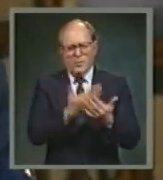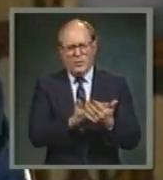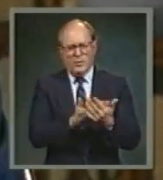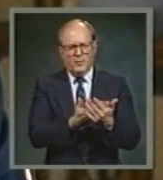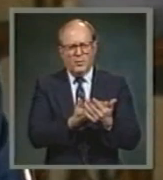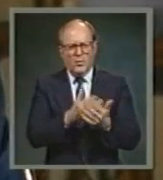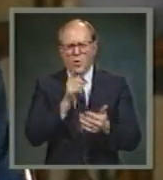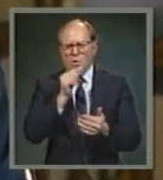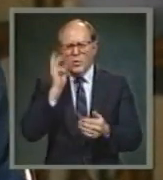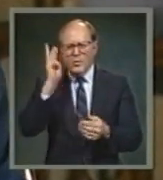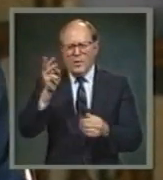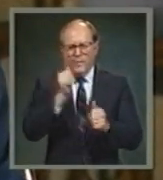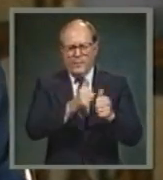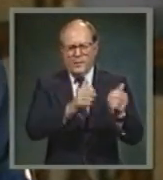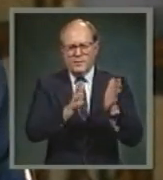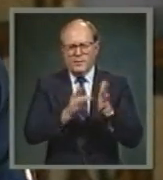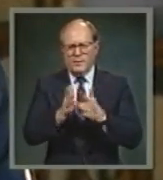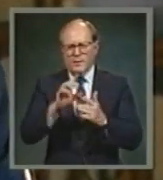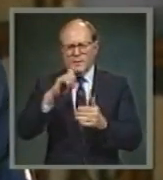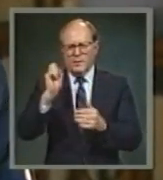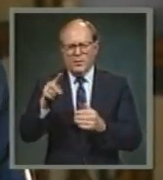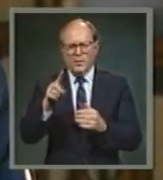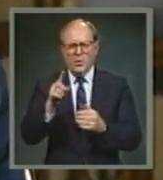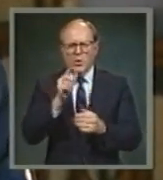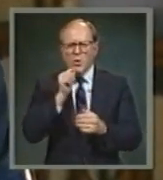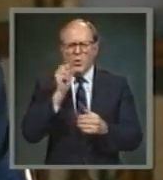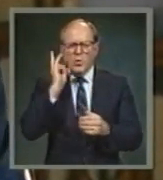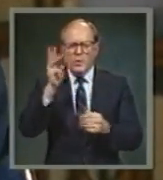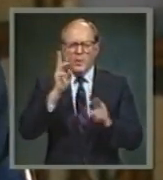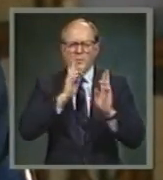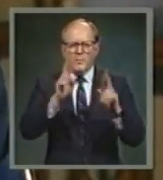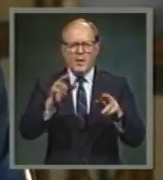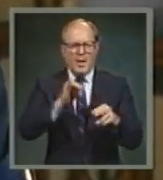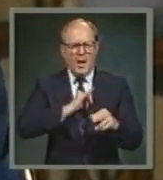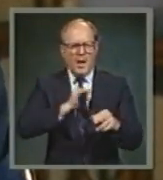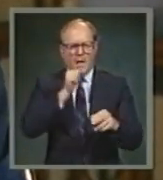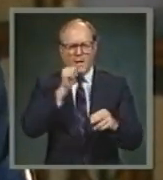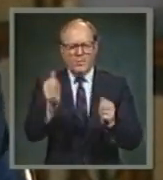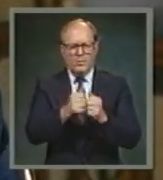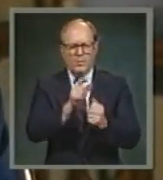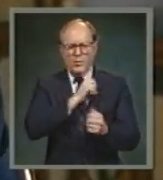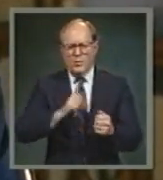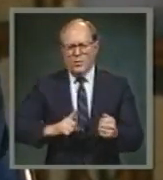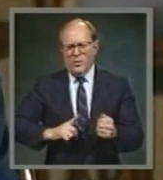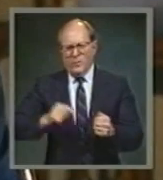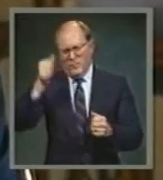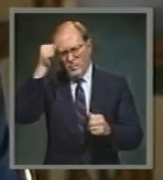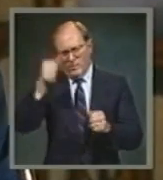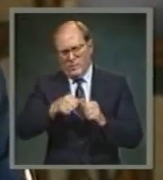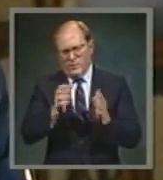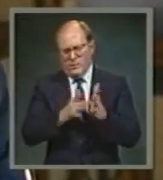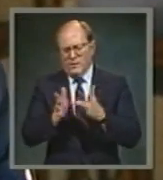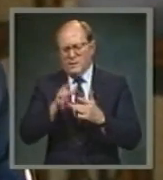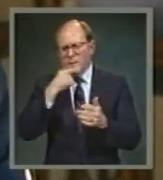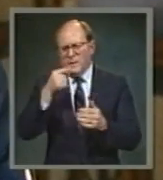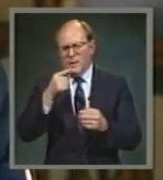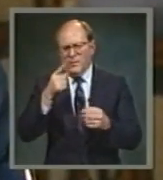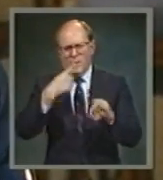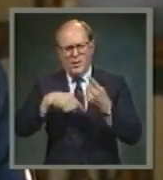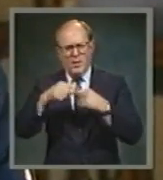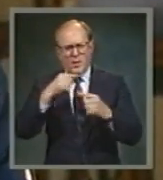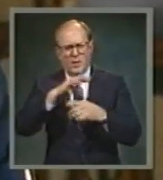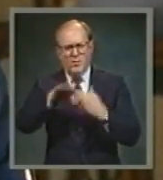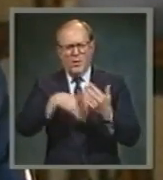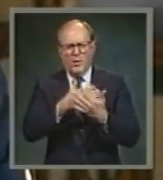Who will follow Jesus? Who will make reply? I'm on the Lord's side. Remember Jesus said, come unto me